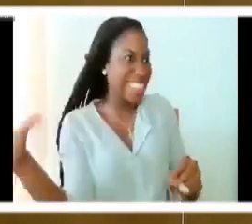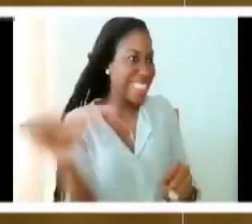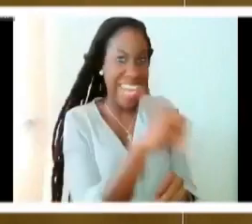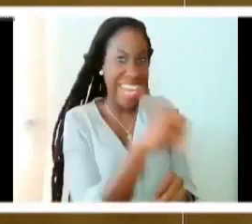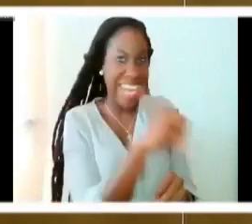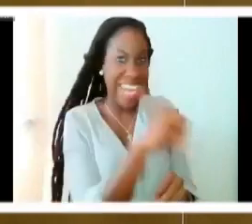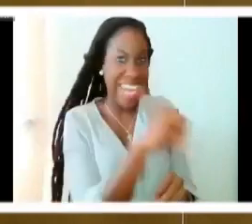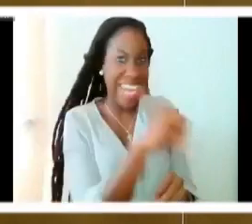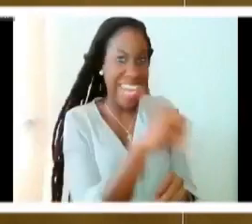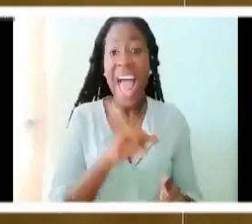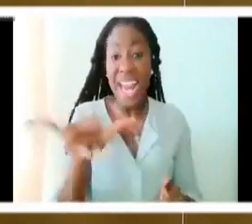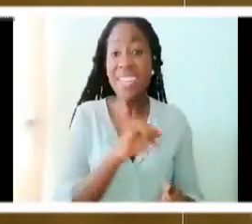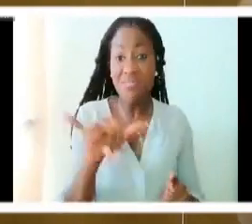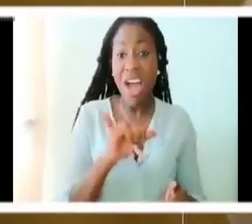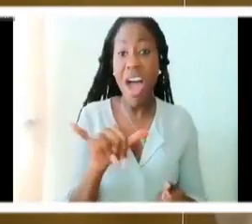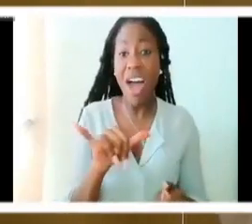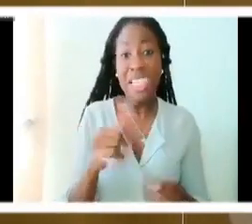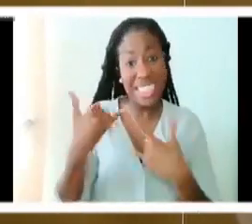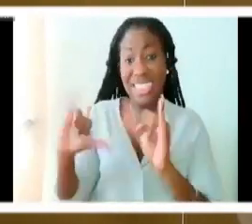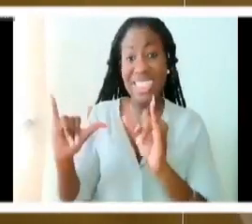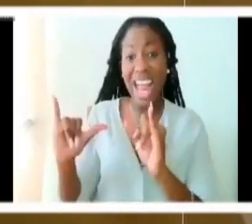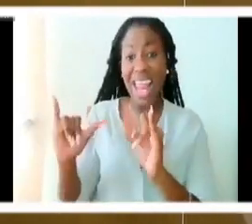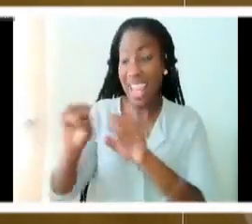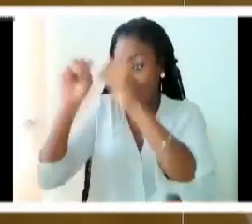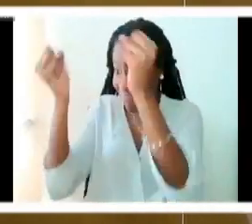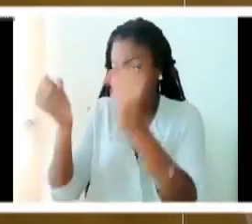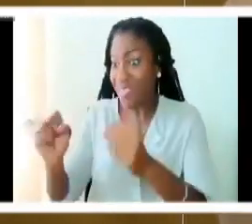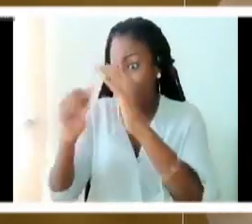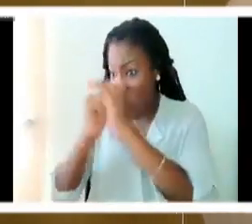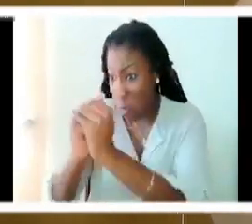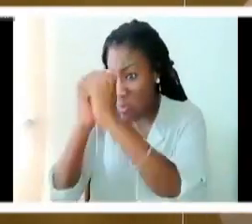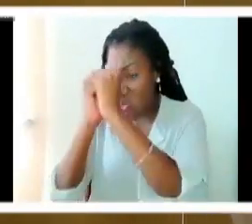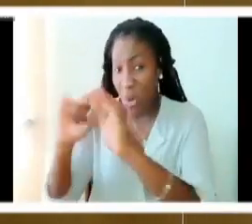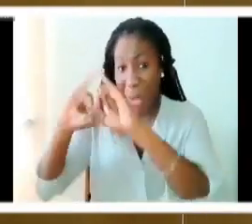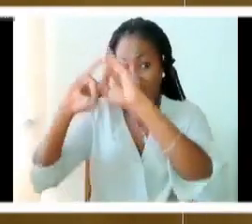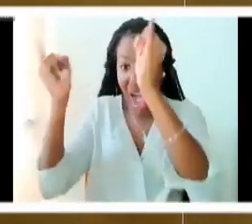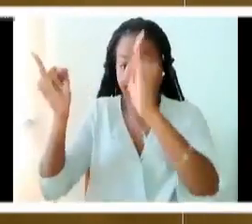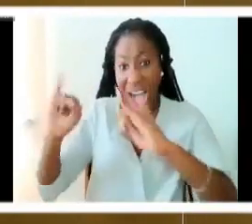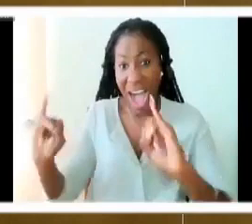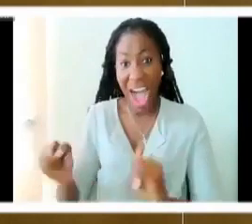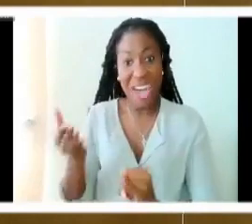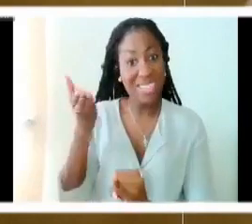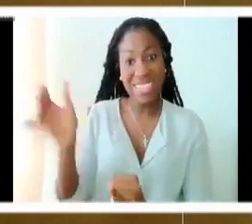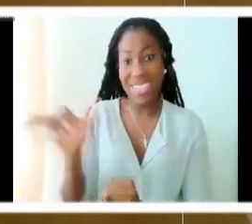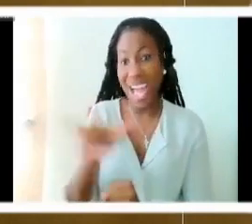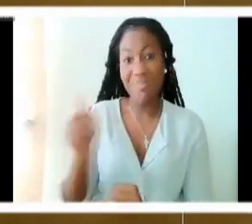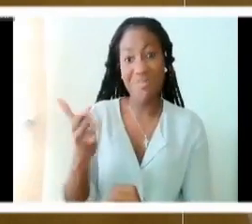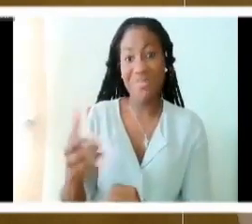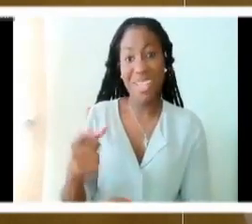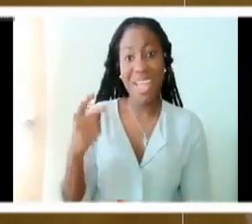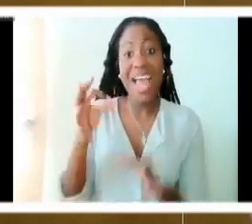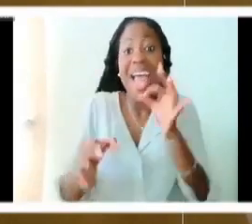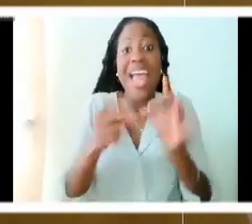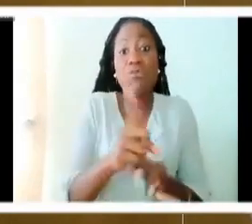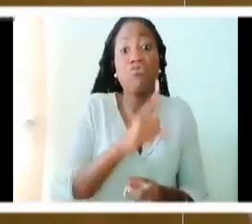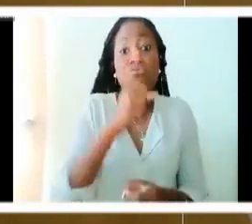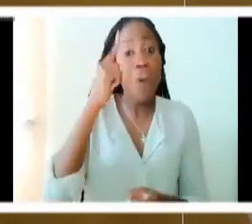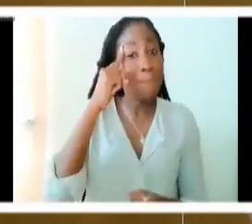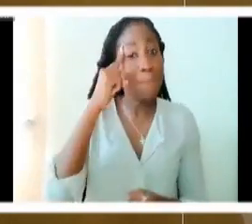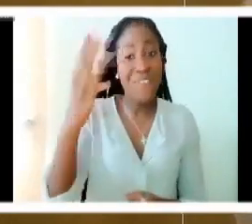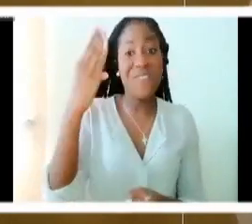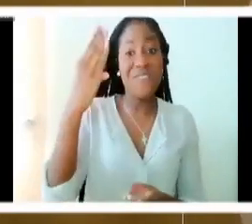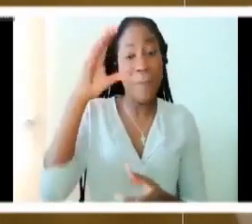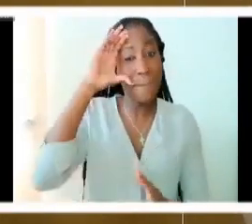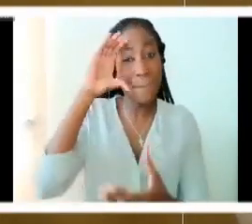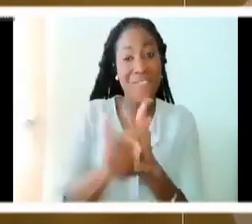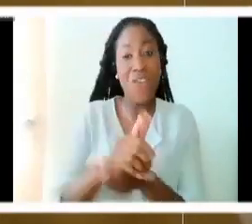but we're still going into idolatry. If we believe that God is one, then we also must believe that